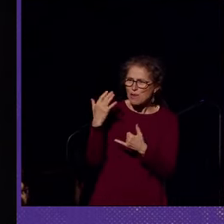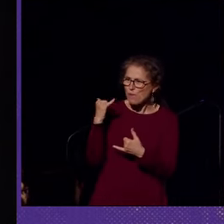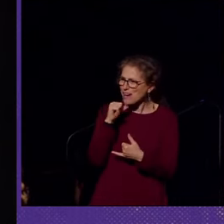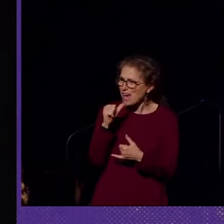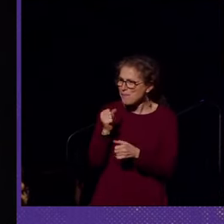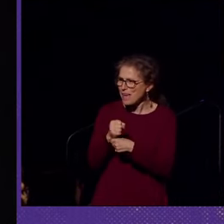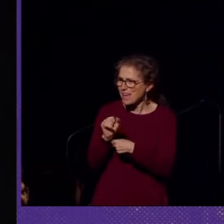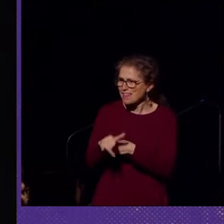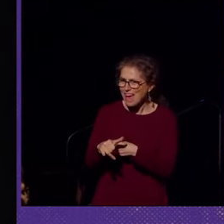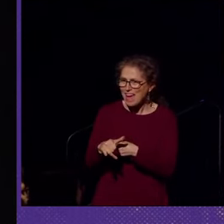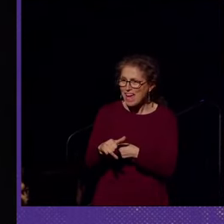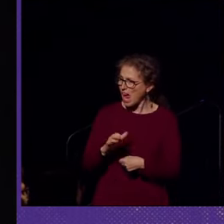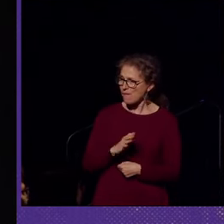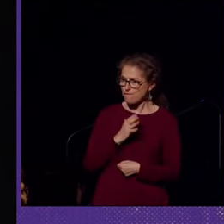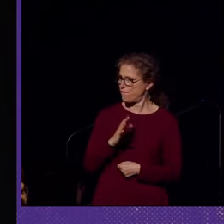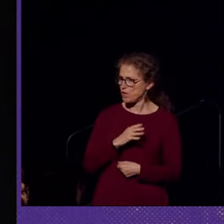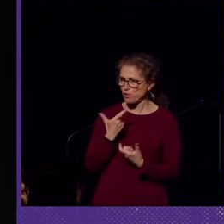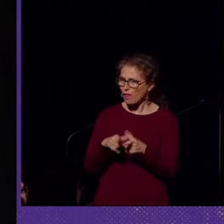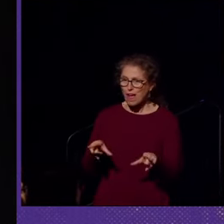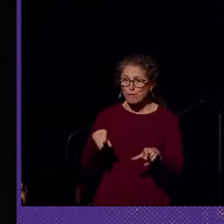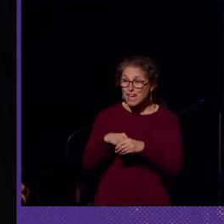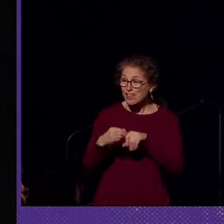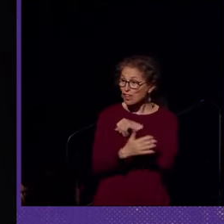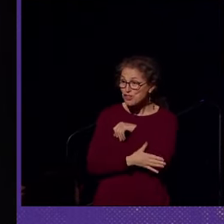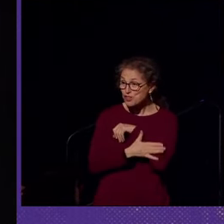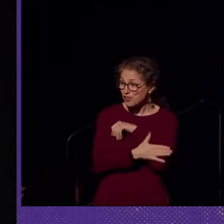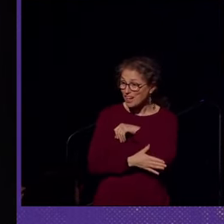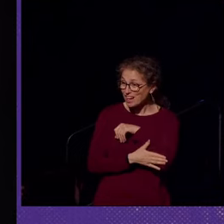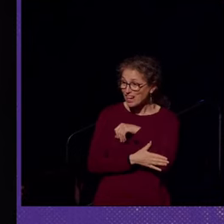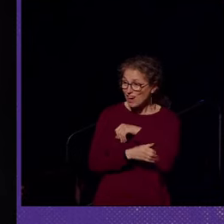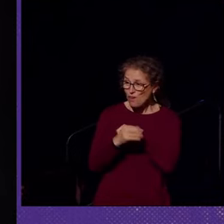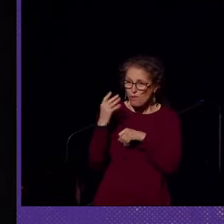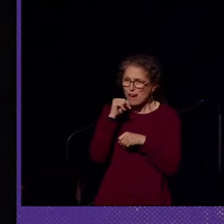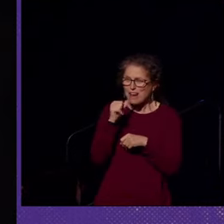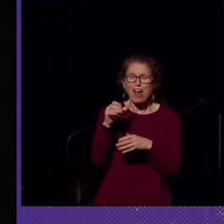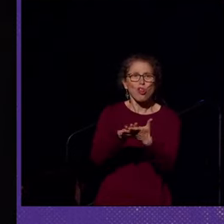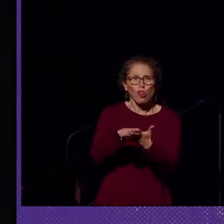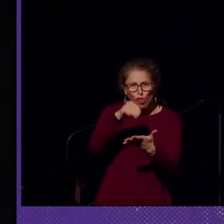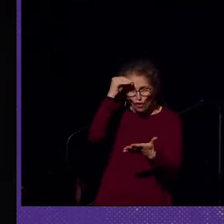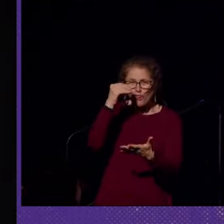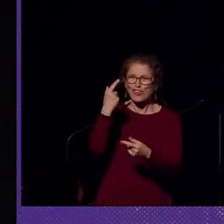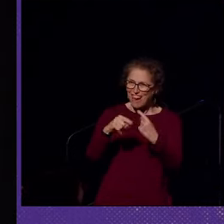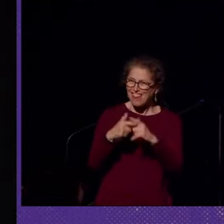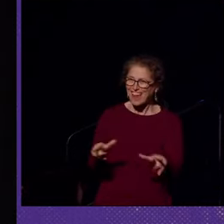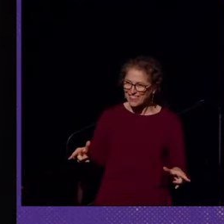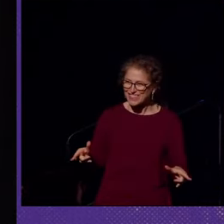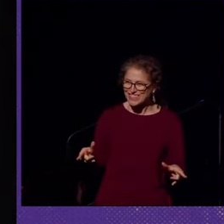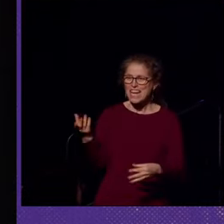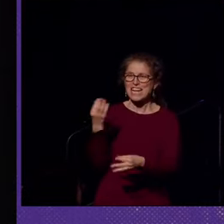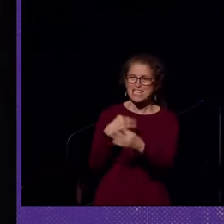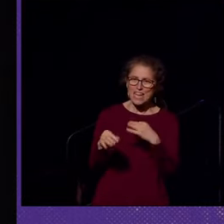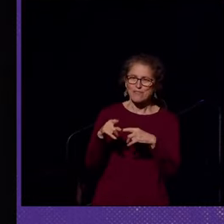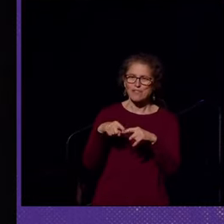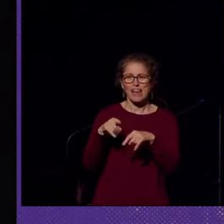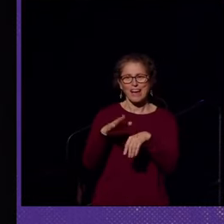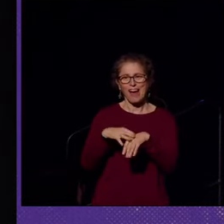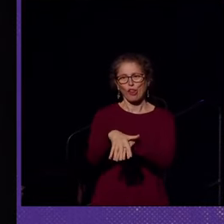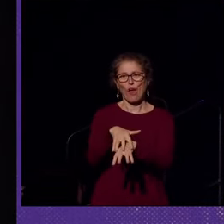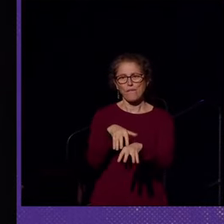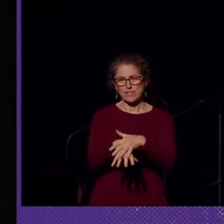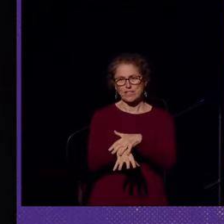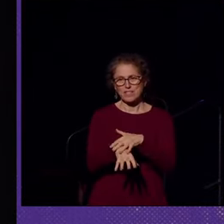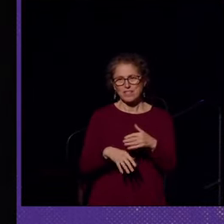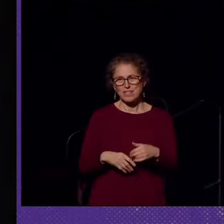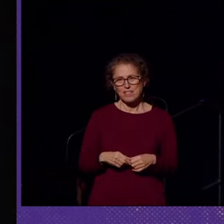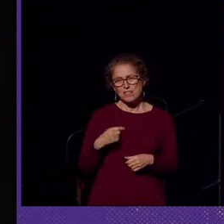make it an official language of the country? Why not just learn sign language instead of relying on these gloves? Which